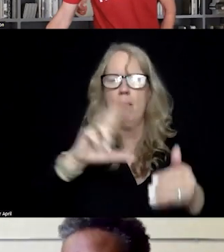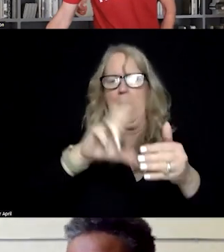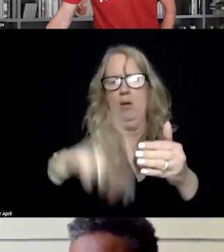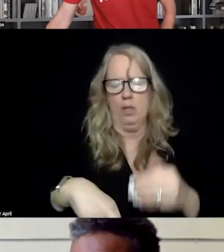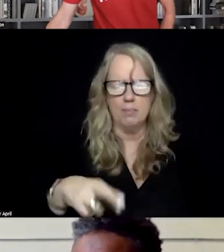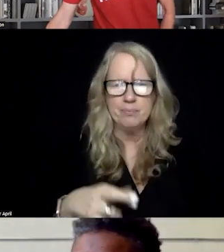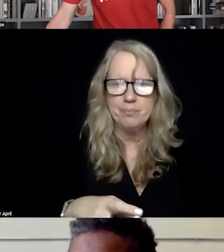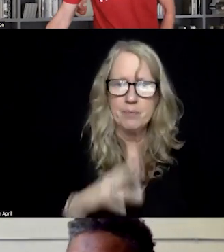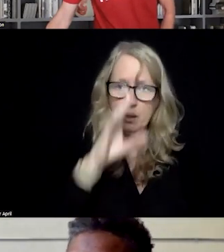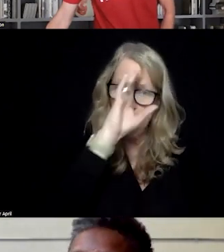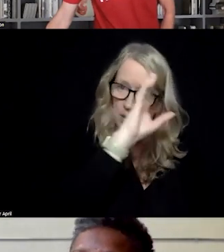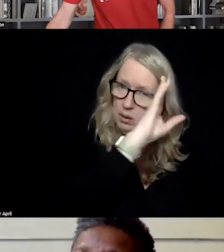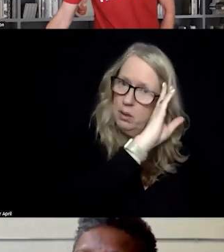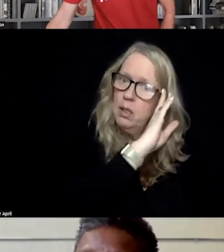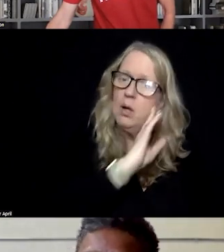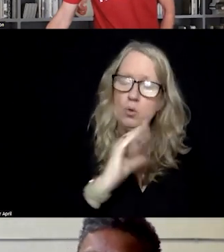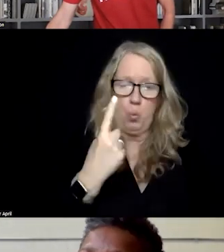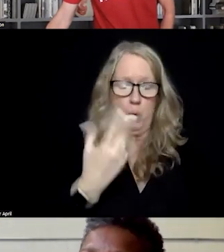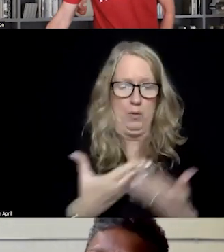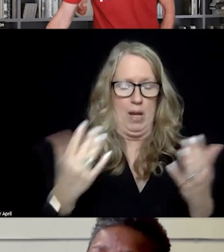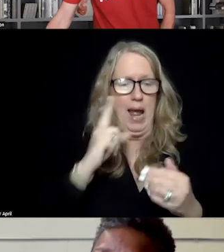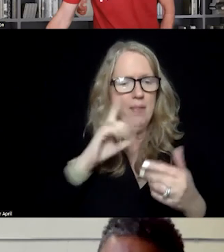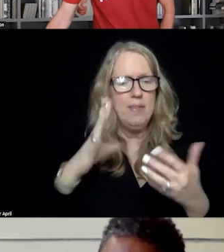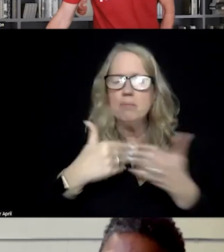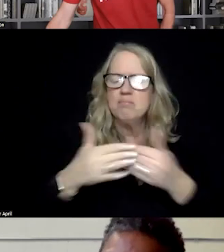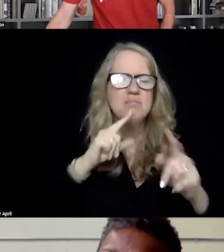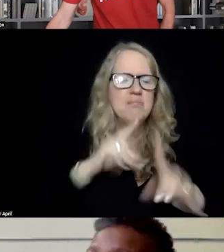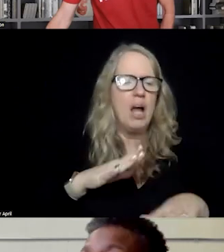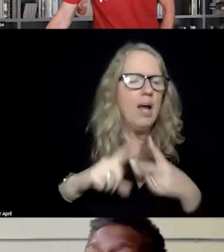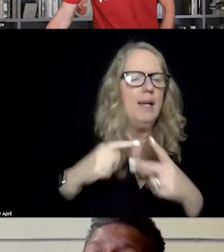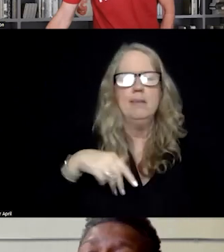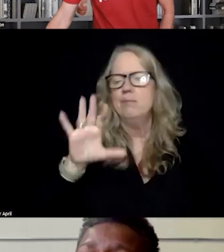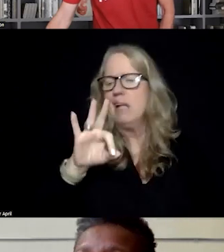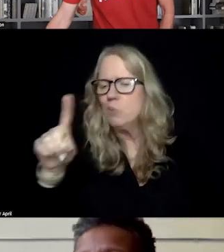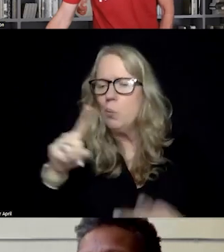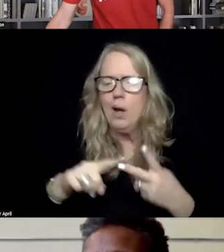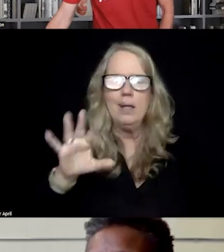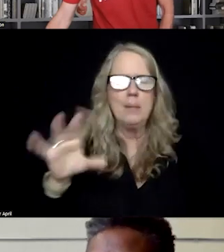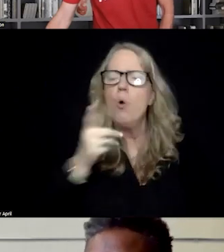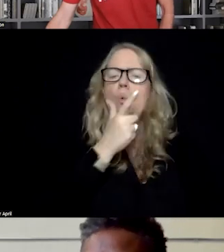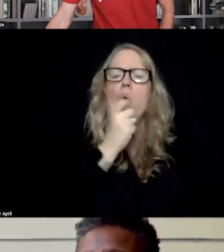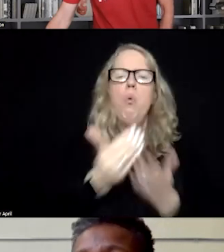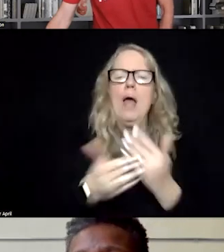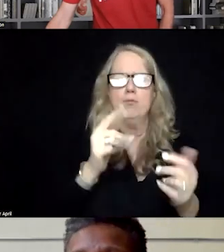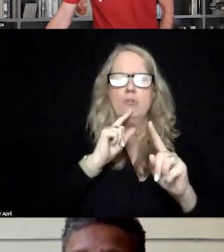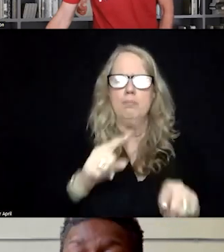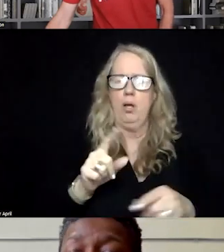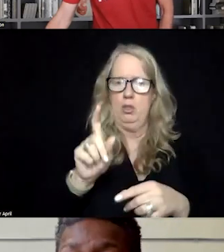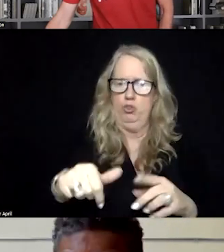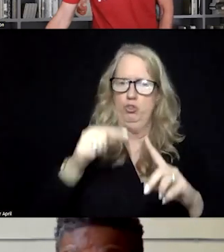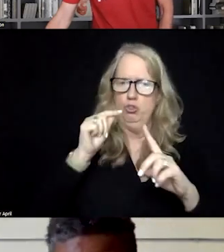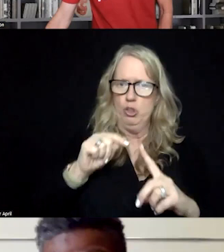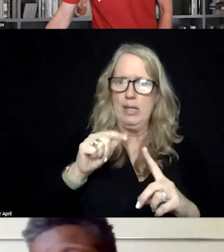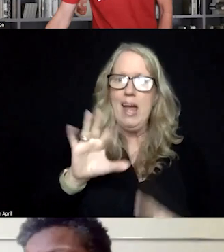one is, would be, I think responders, whether it's law enforcement or 9-1-1 or whoever's going to respond should have some sort of factual,